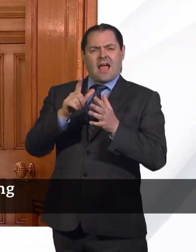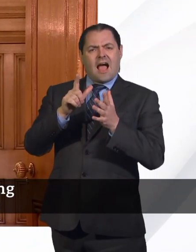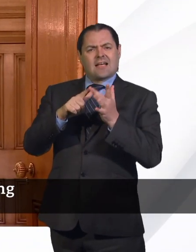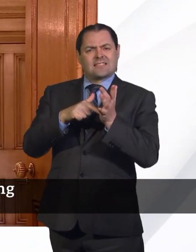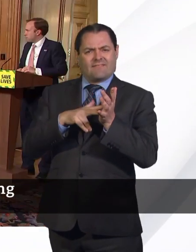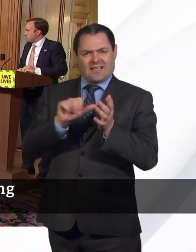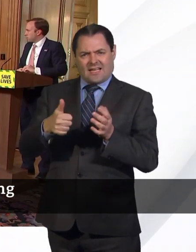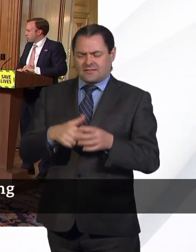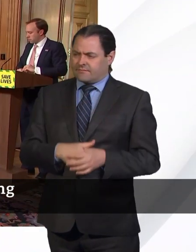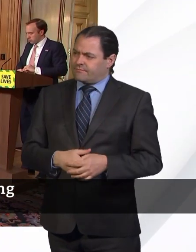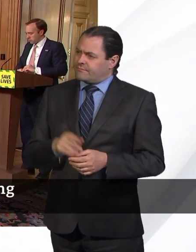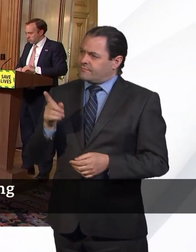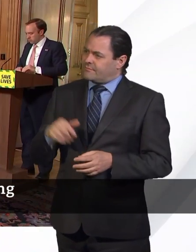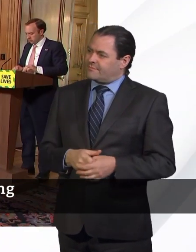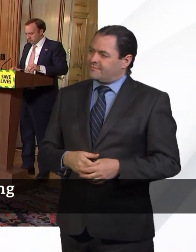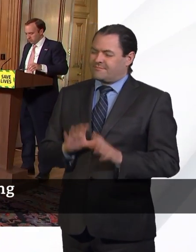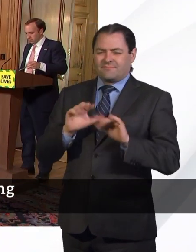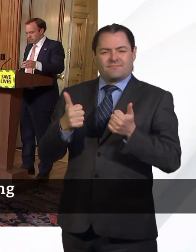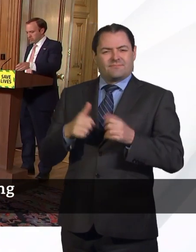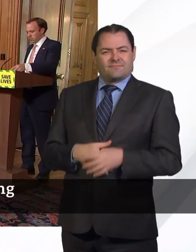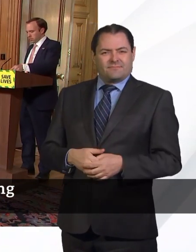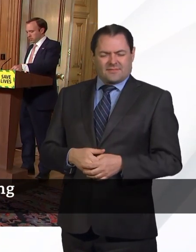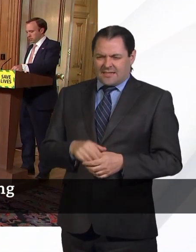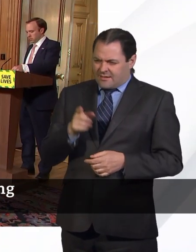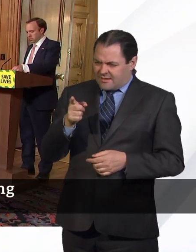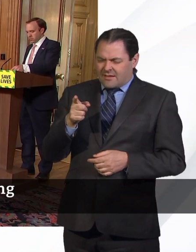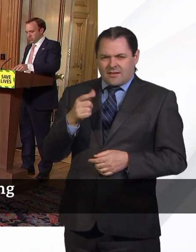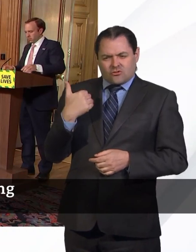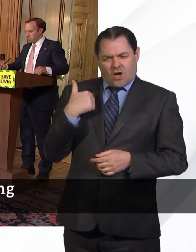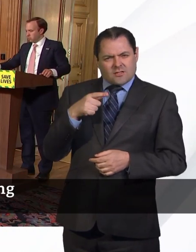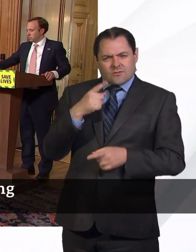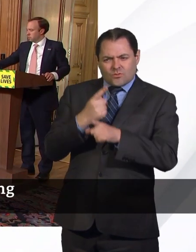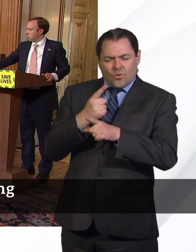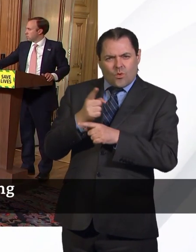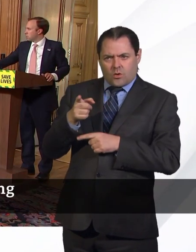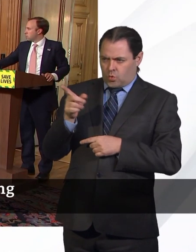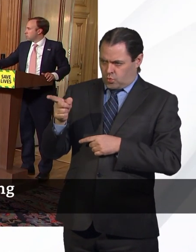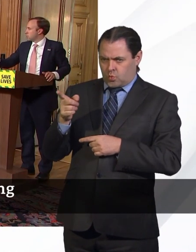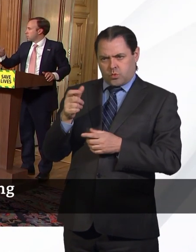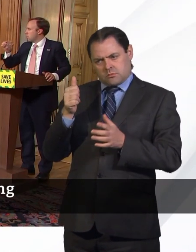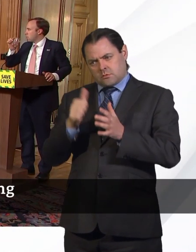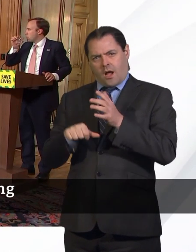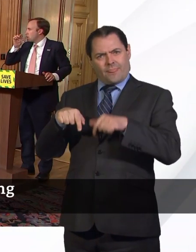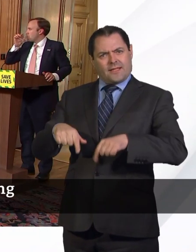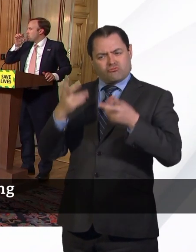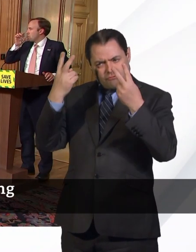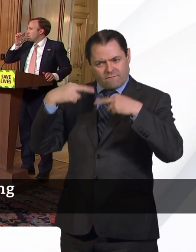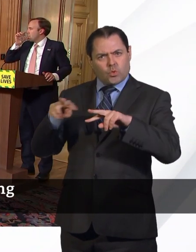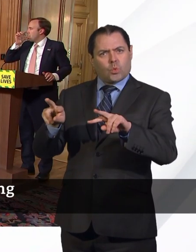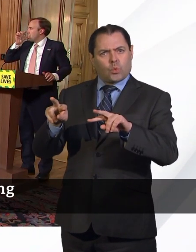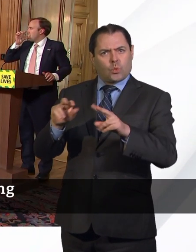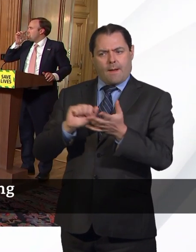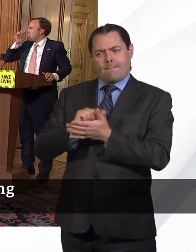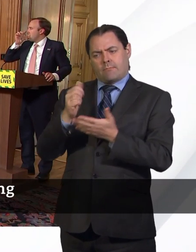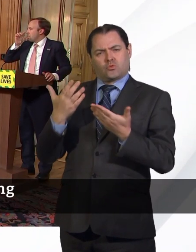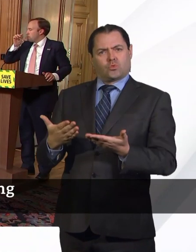ITV. Hi, if I can pick up on something that Rhianna said, you launched this review, Secretary of State, this review published